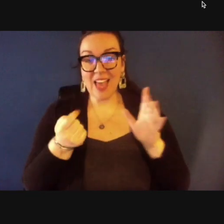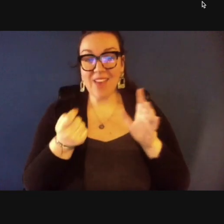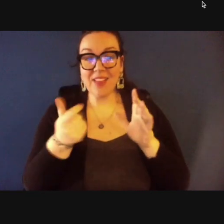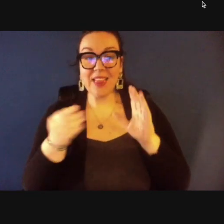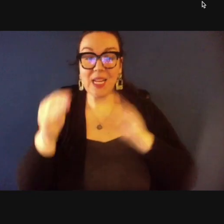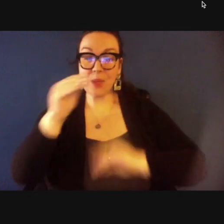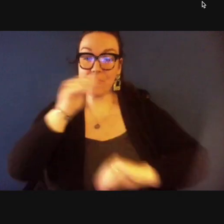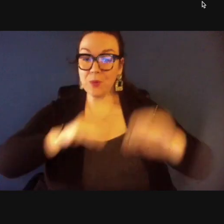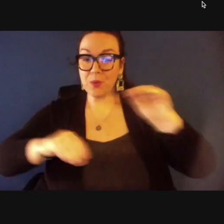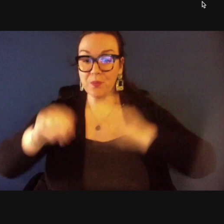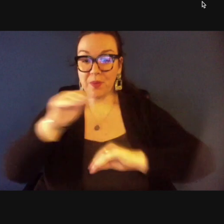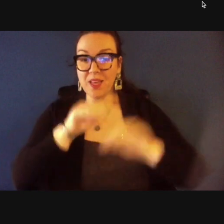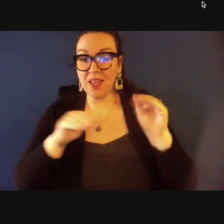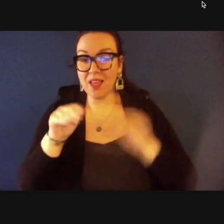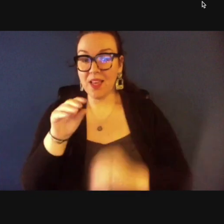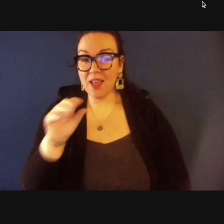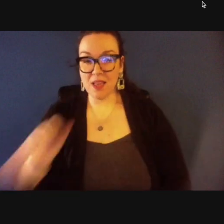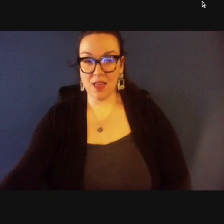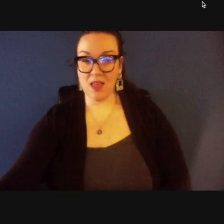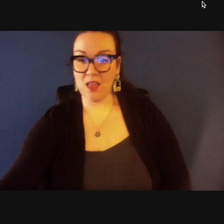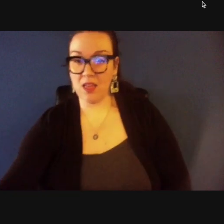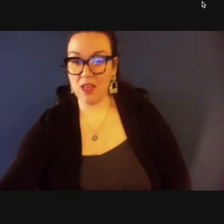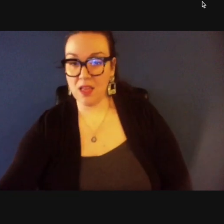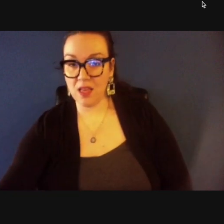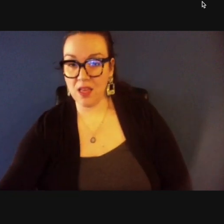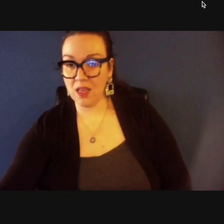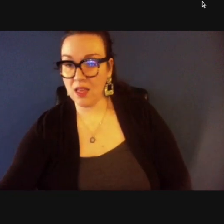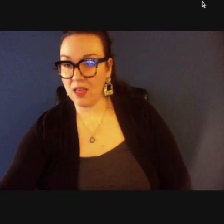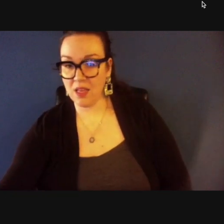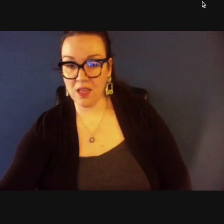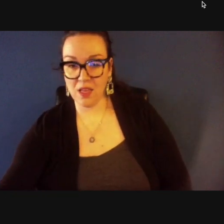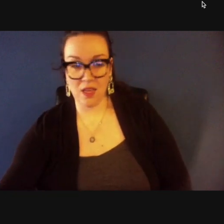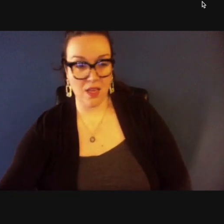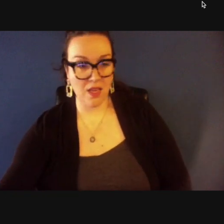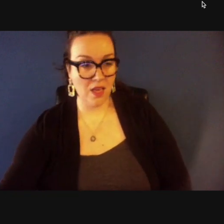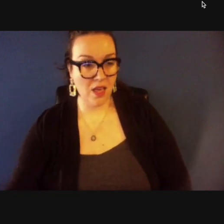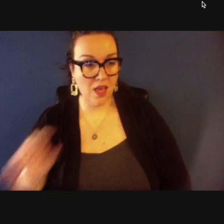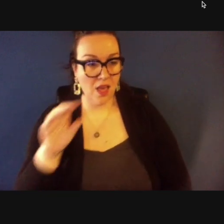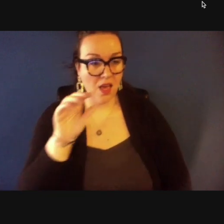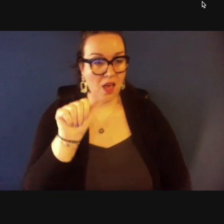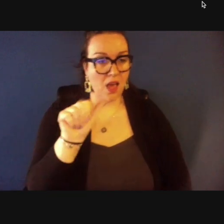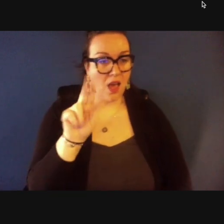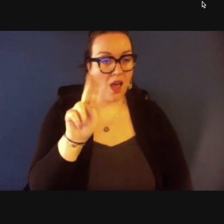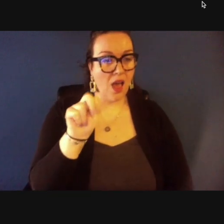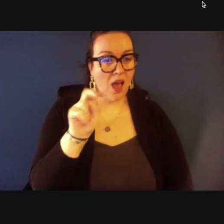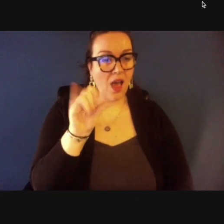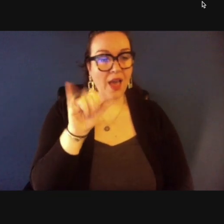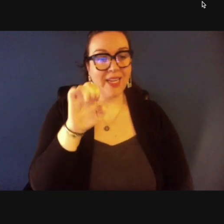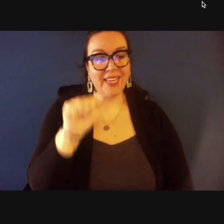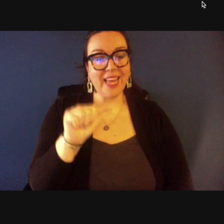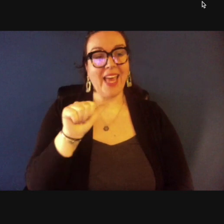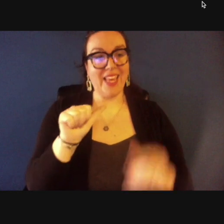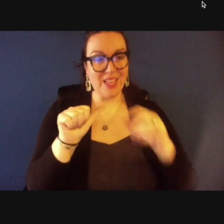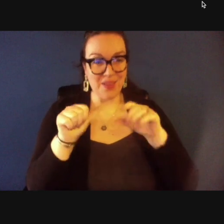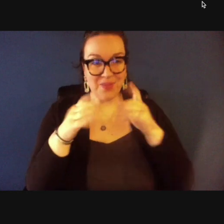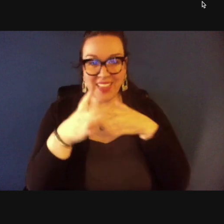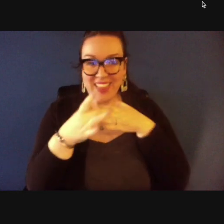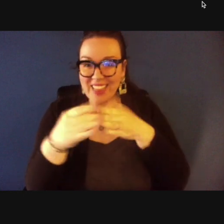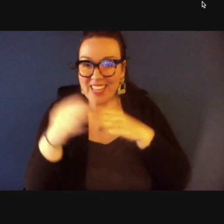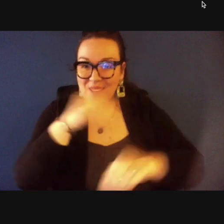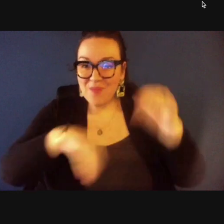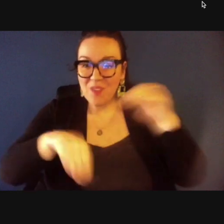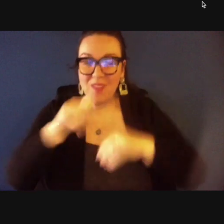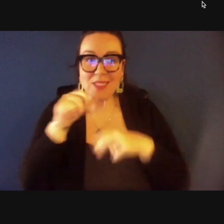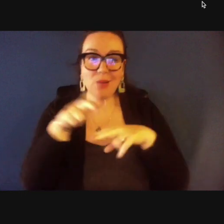anya's gonna get us moving around a little bit so we won't be sitting too long and then we're gonna end with a game so jennifer